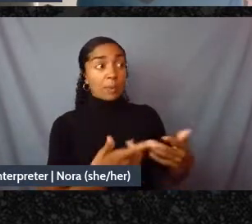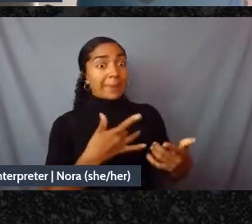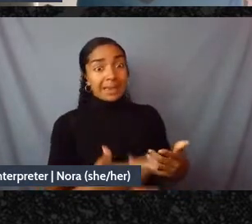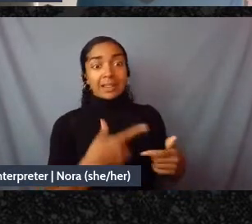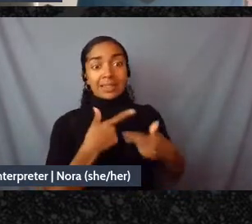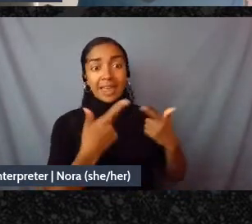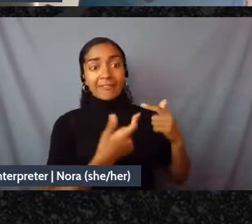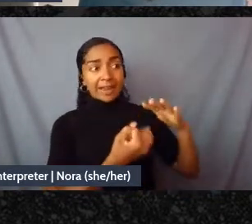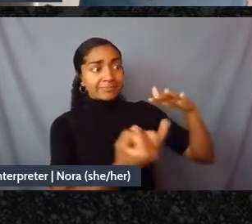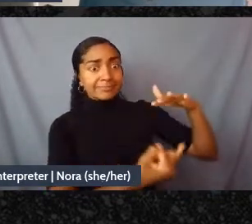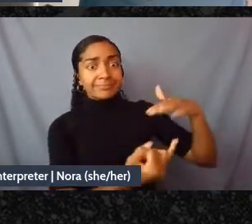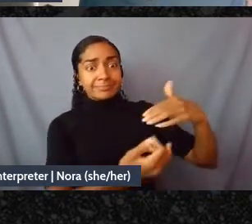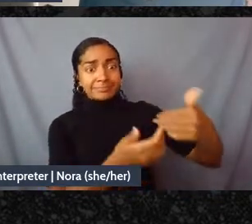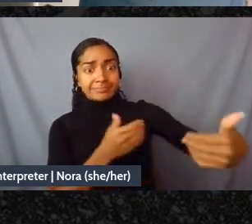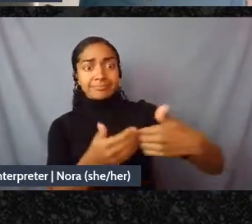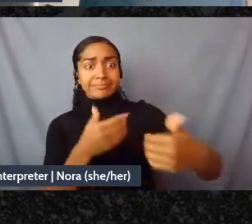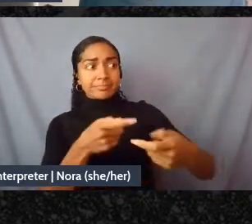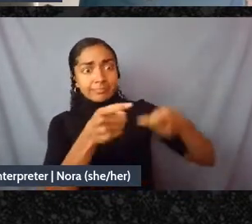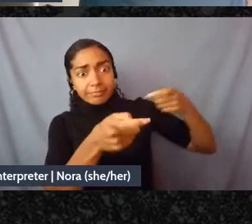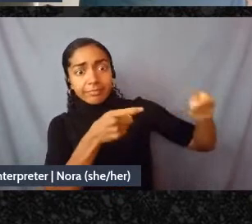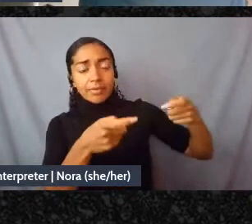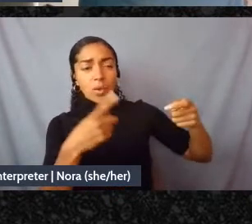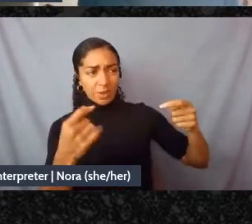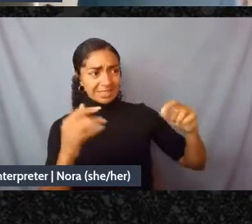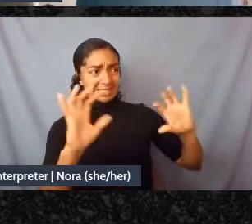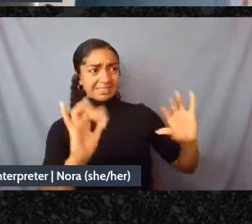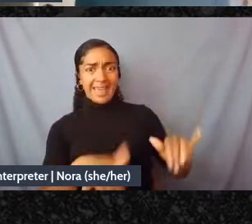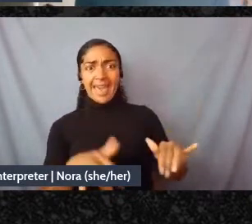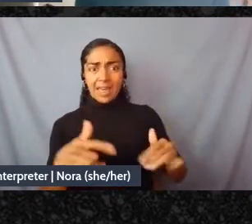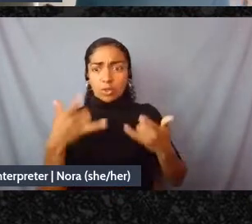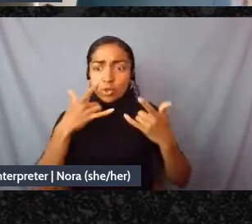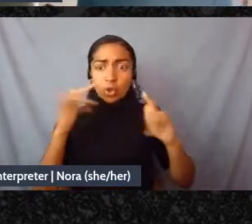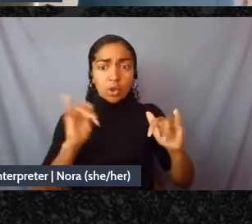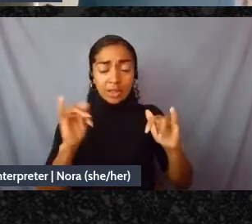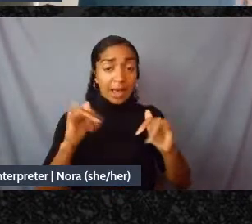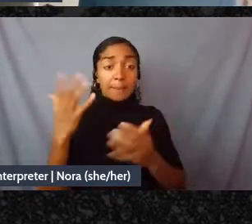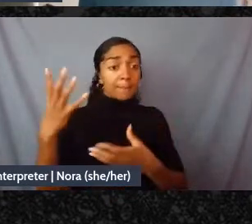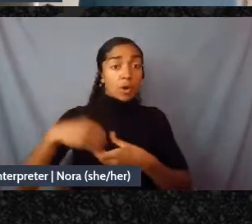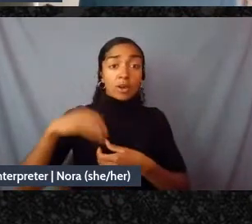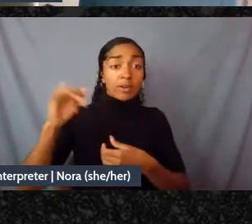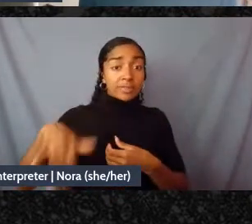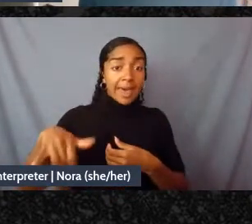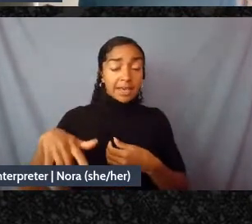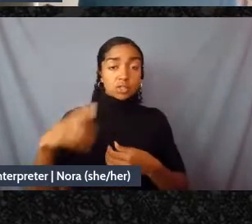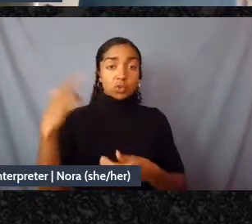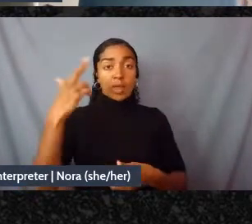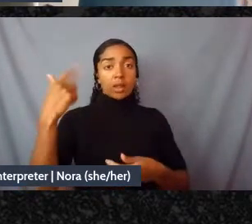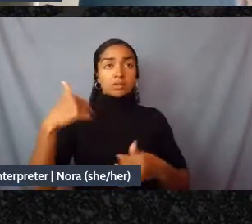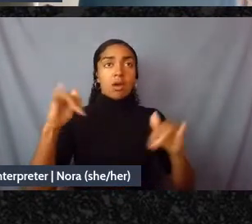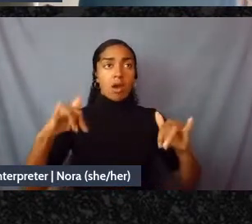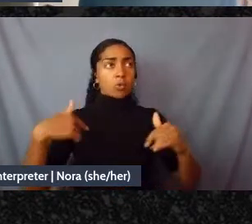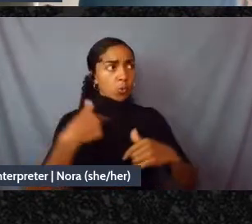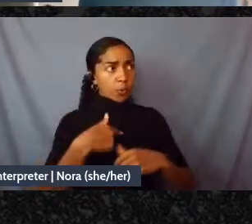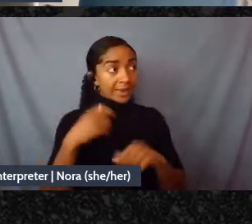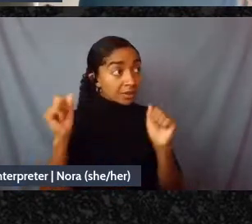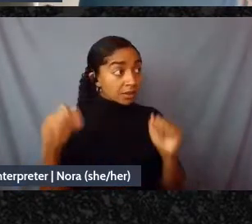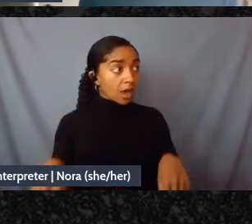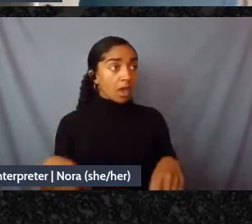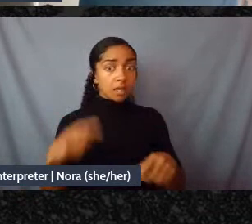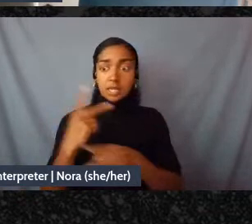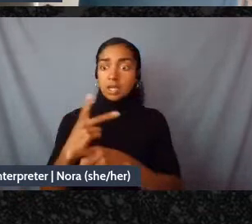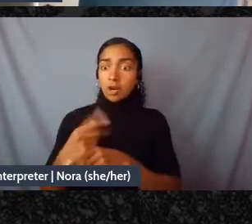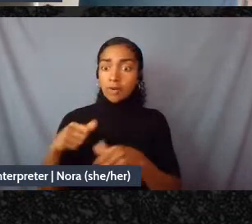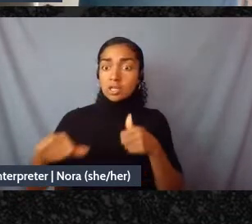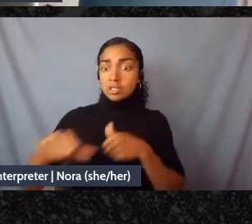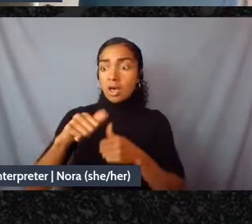is that really like and part of that is the imagination to believe we could and can take care of ourselves collectively it's not this individual neoliberal